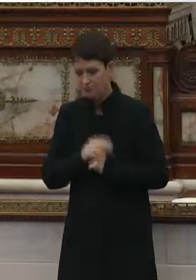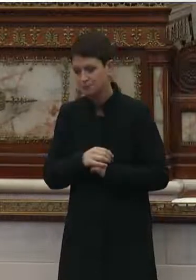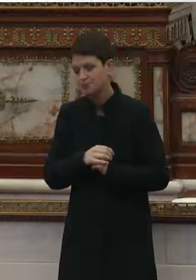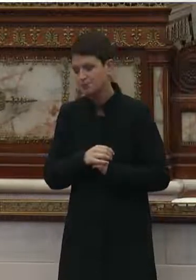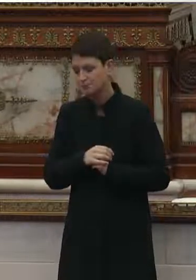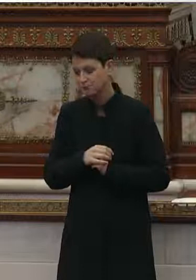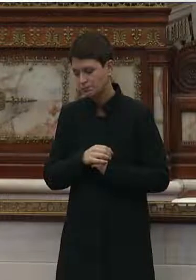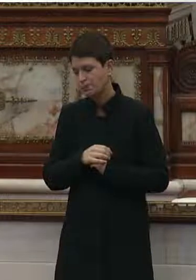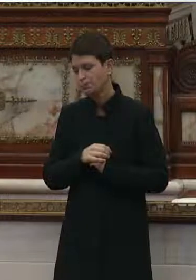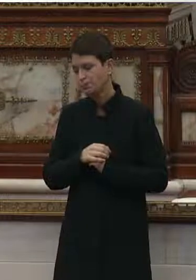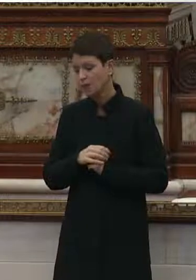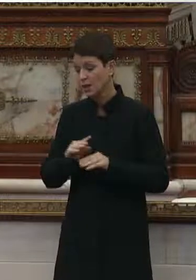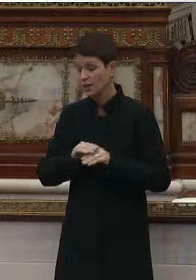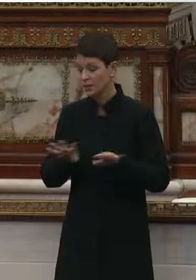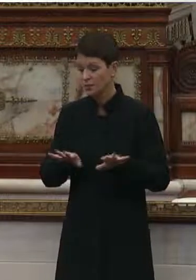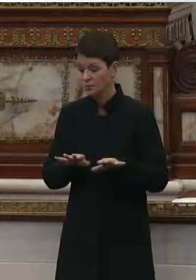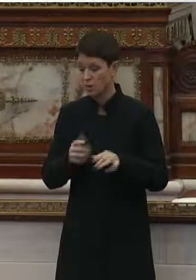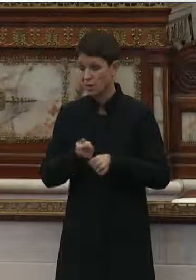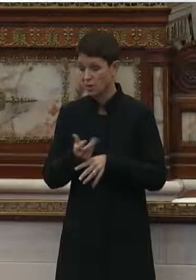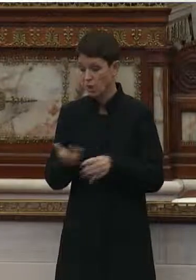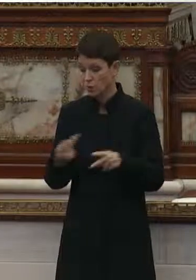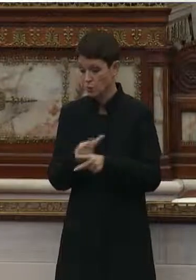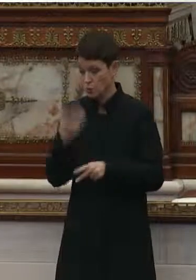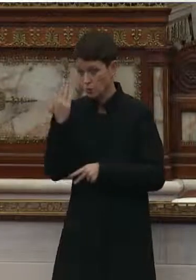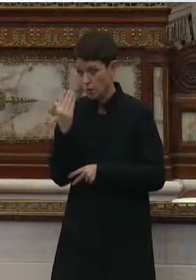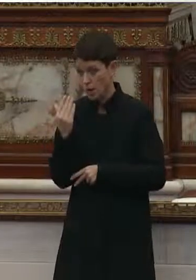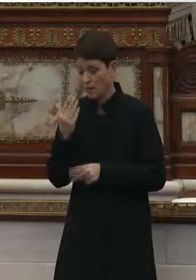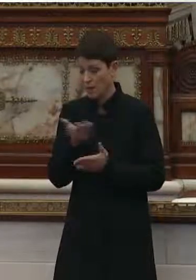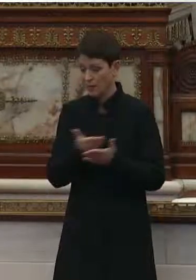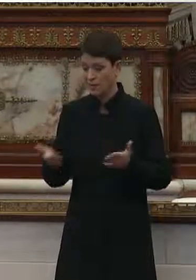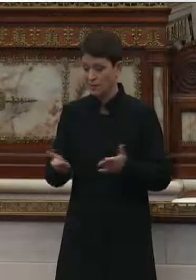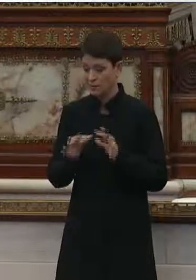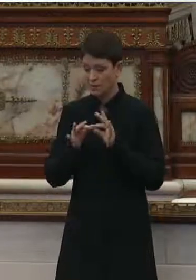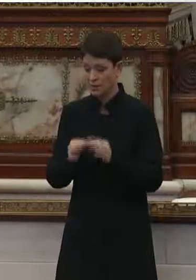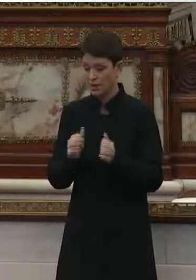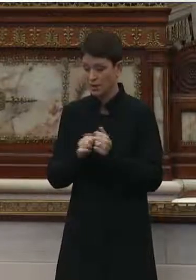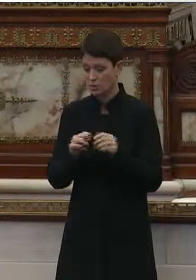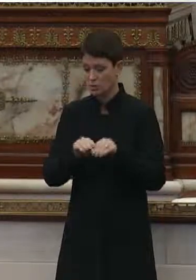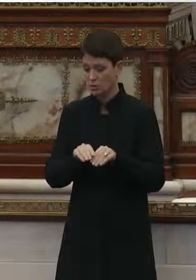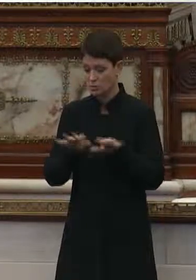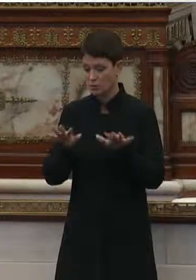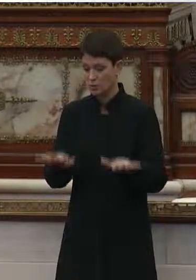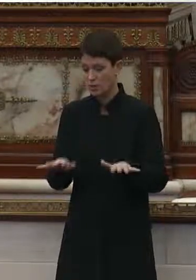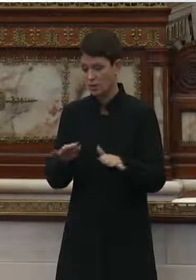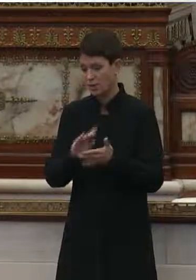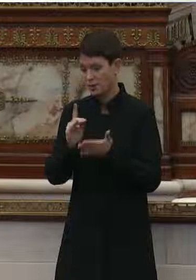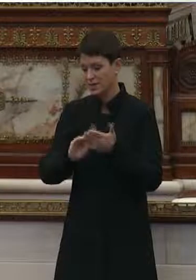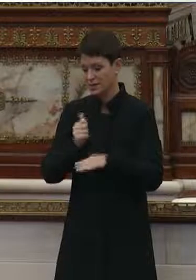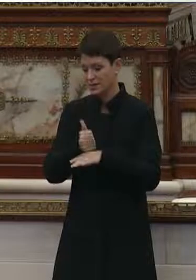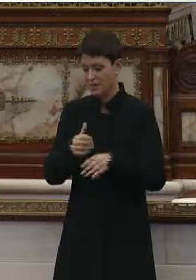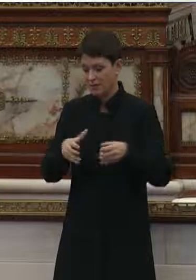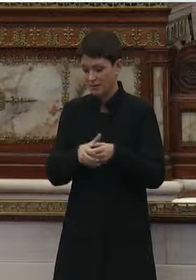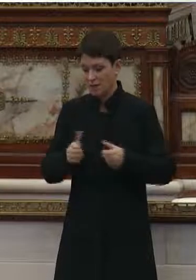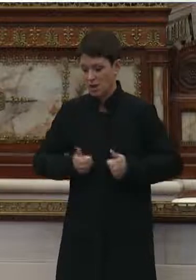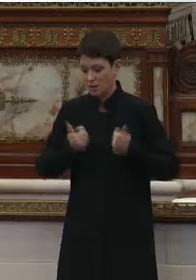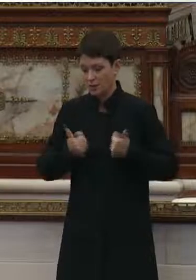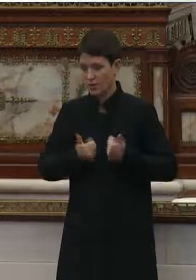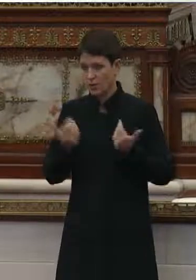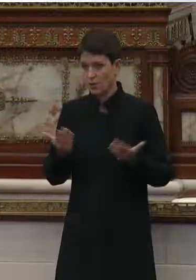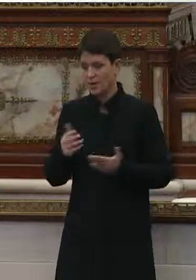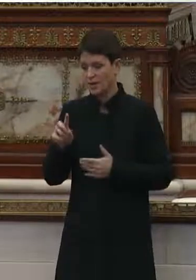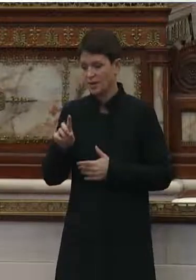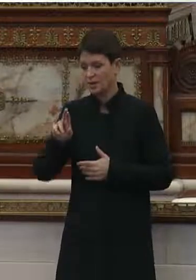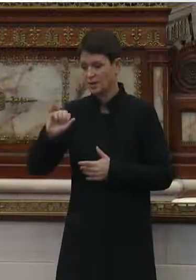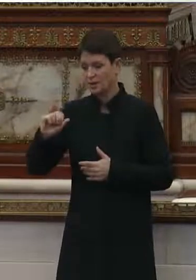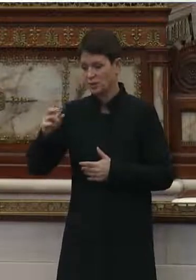Contributing to the spread are just factors related to the design of congregate living, as Dr.